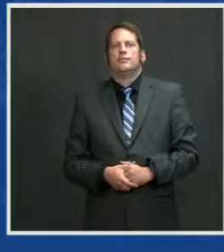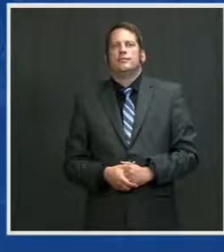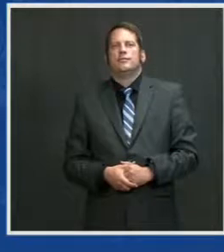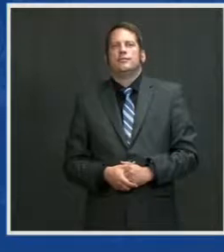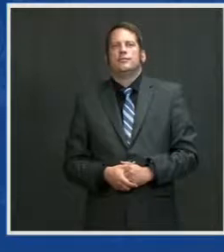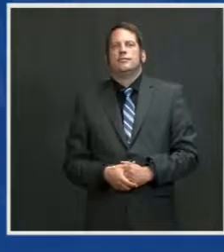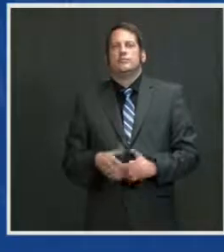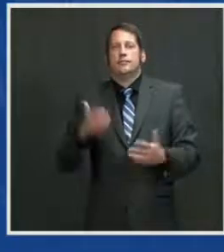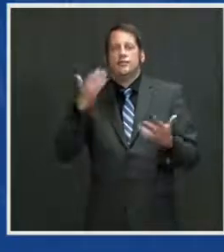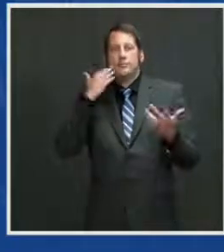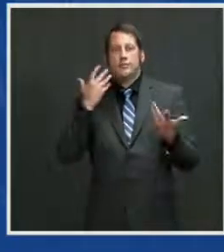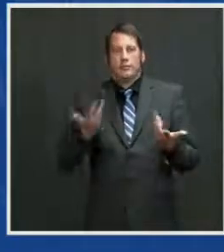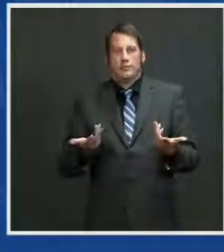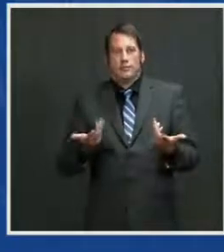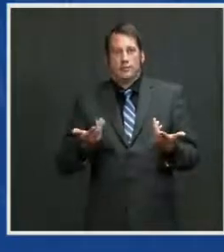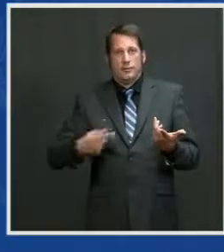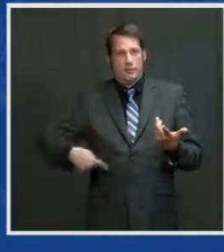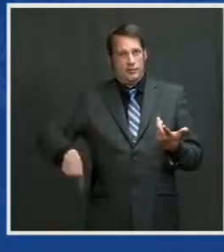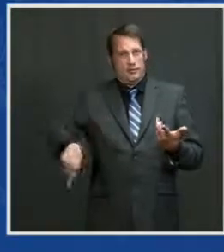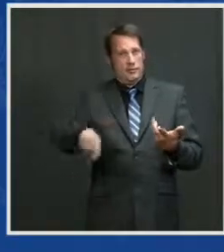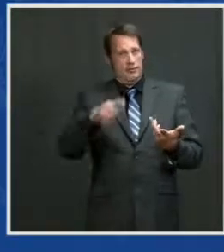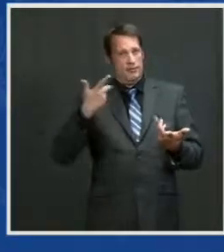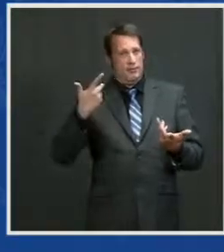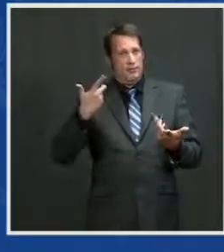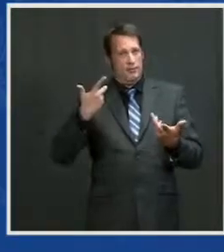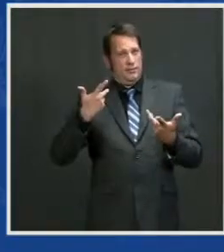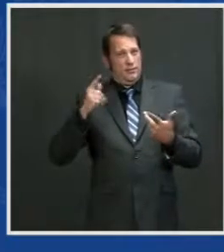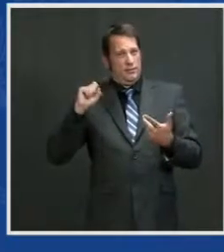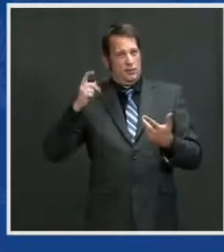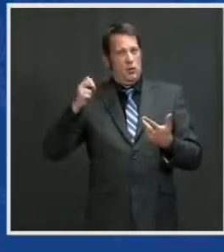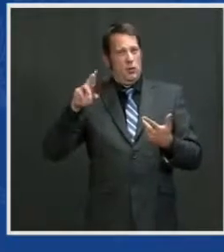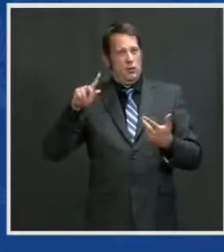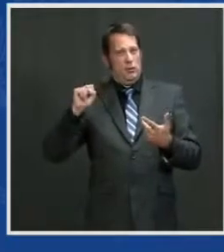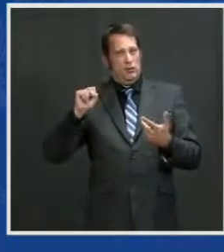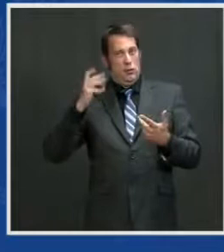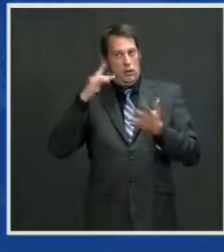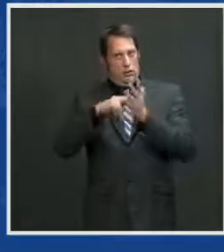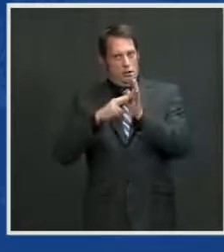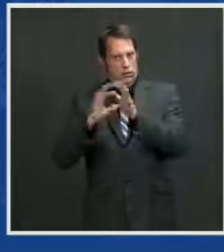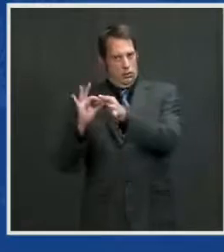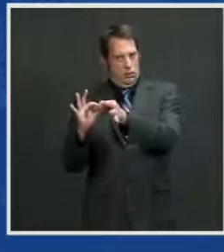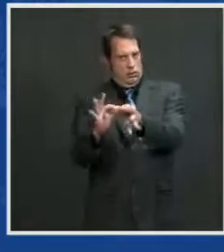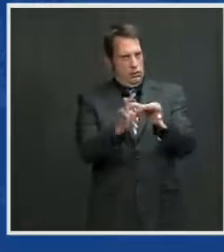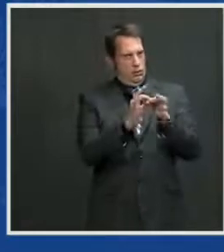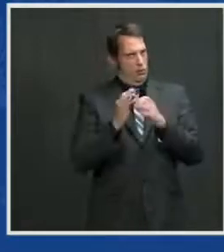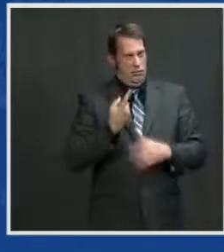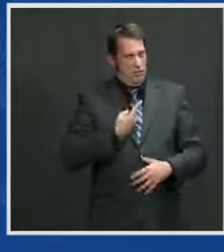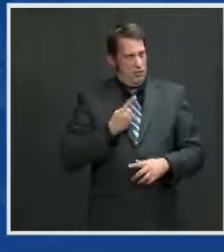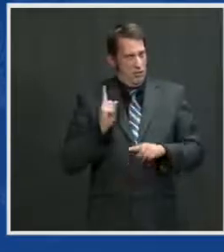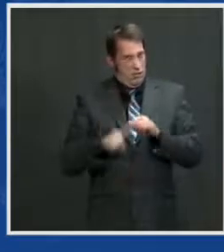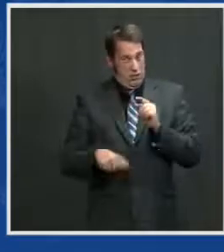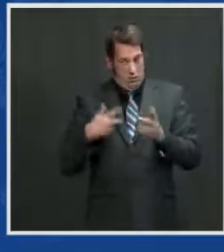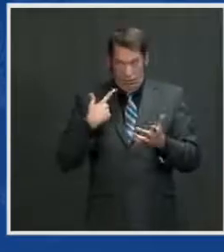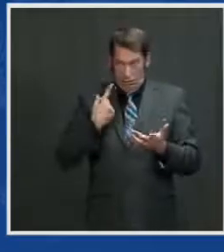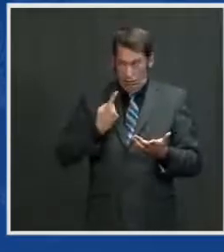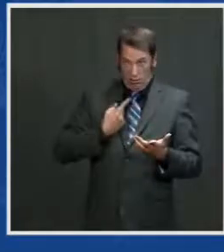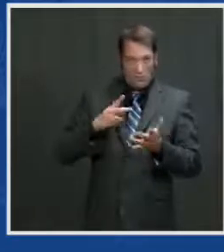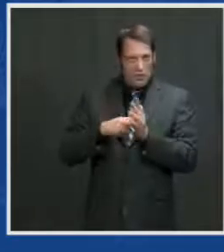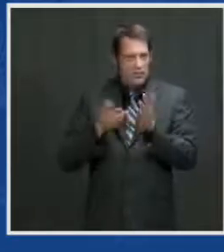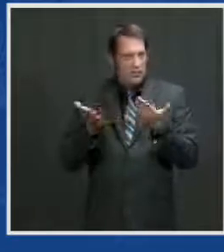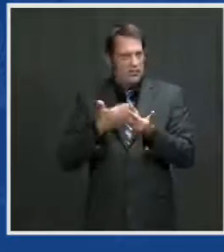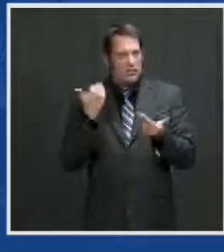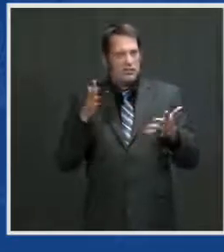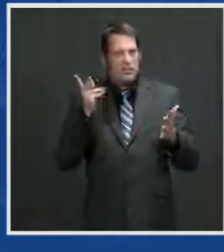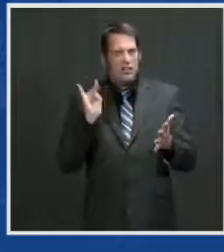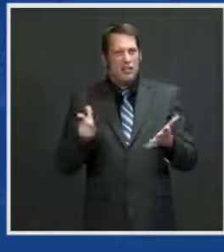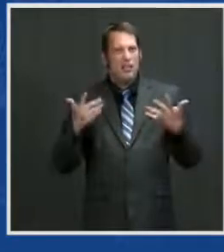My mother would kill me if she were here. She said, Joey, shouldn't have po I should have turned around and apologized for my back to you. I apologize. But I haven't figured